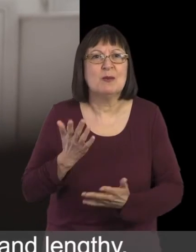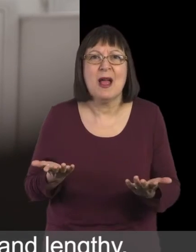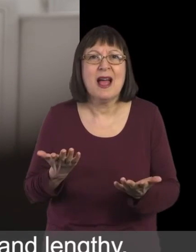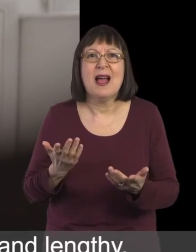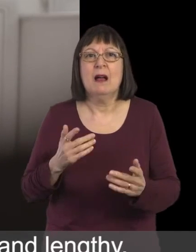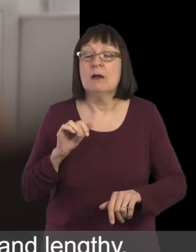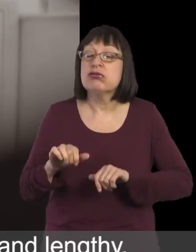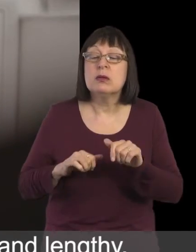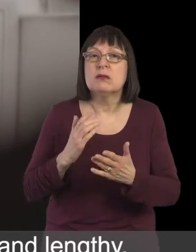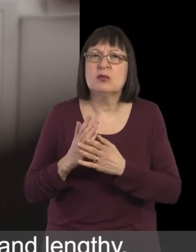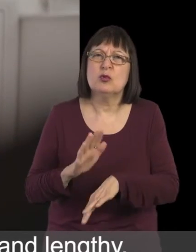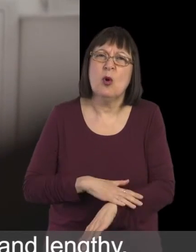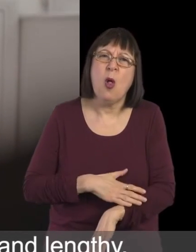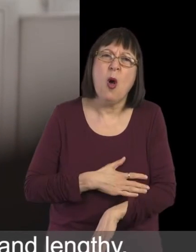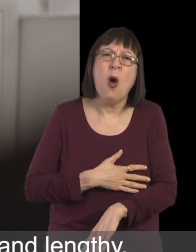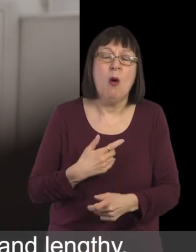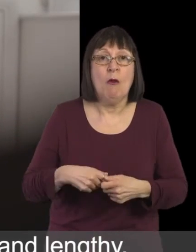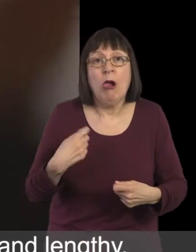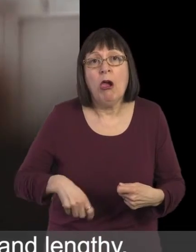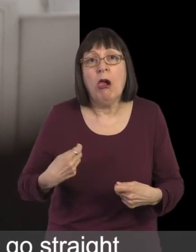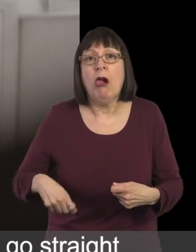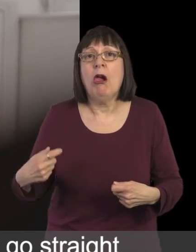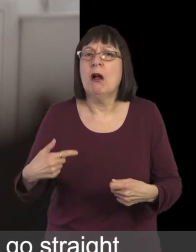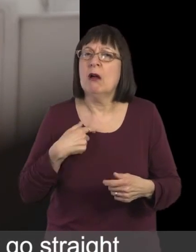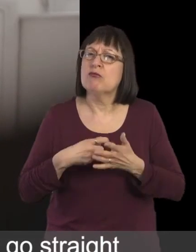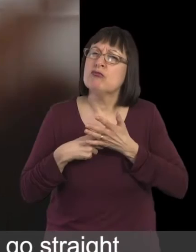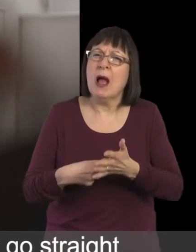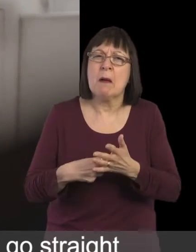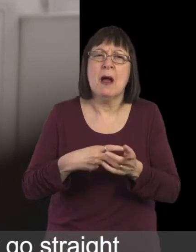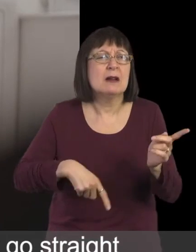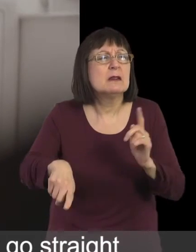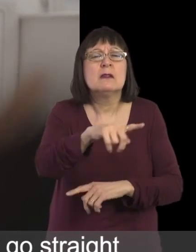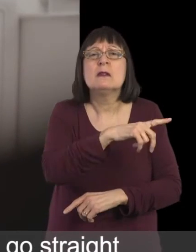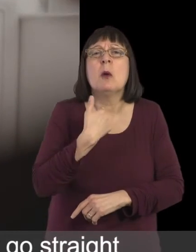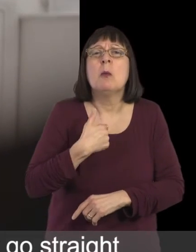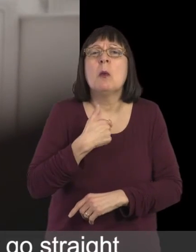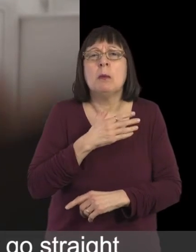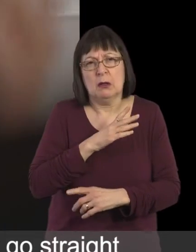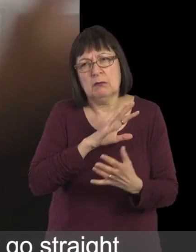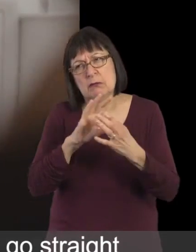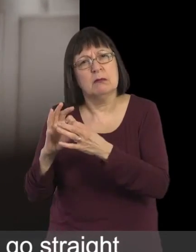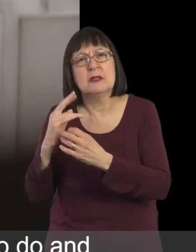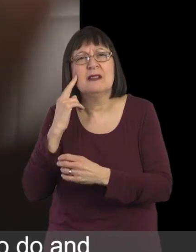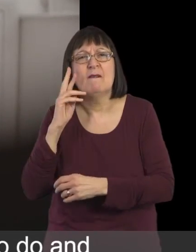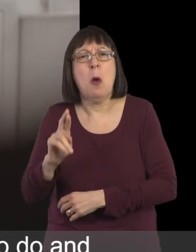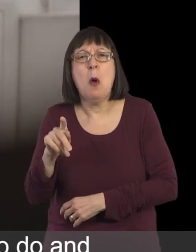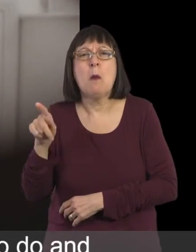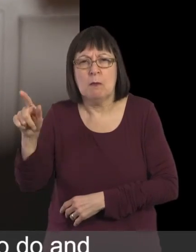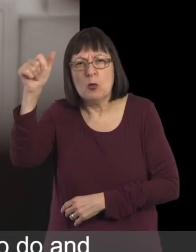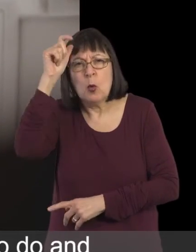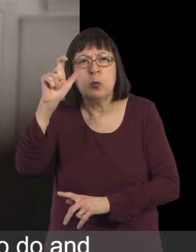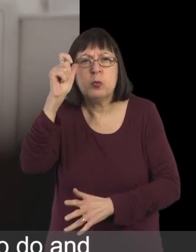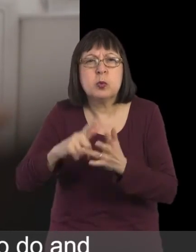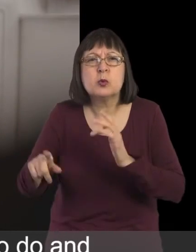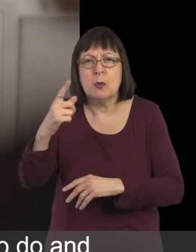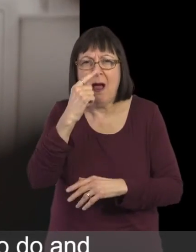The process is quite slow and lengthy. It can be. I would recommend that they go straight to an organisation like Deaf Hope because they know what to